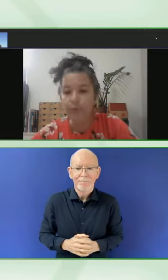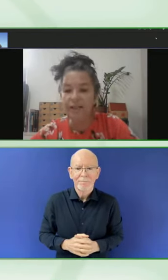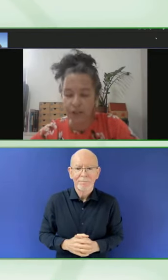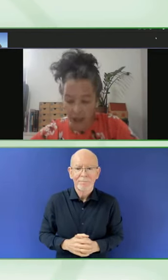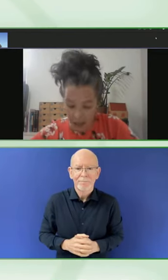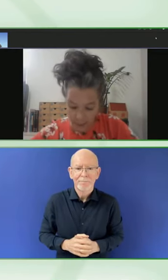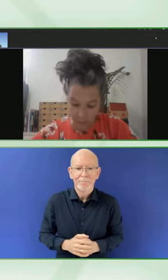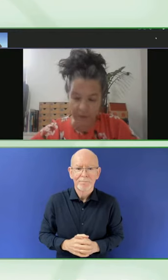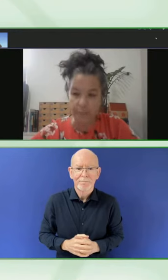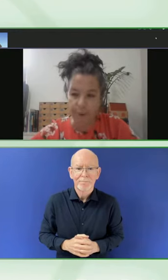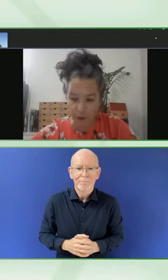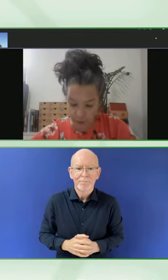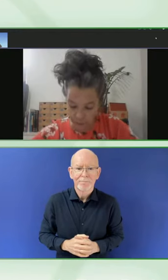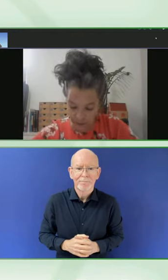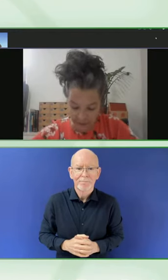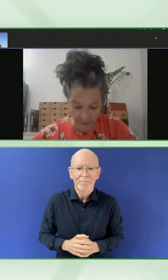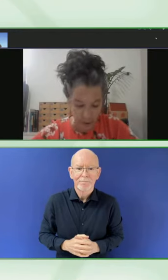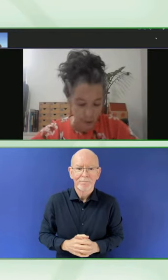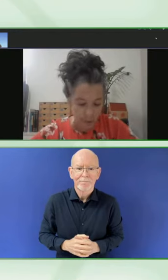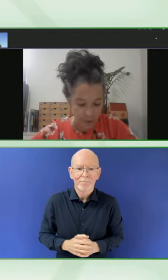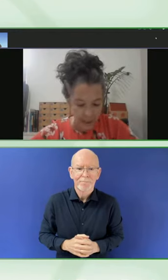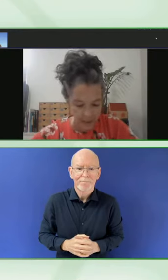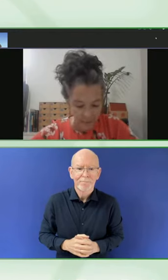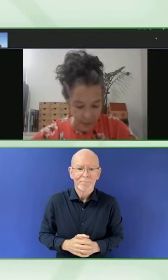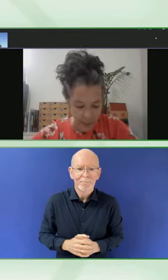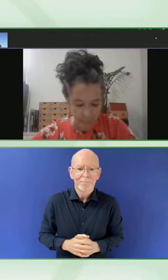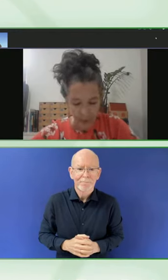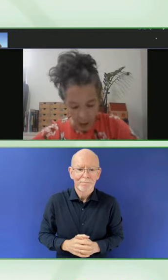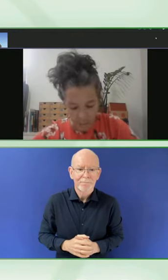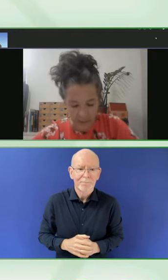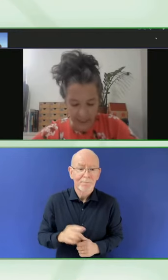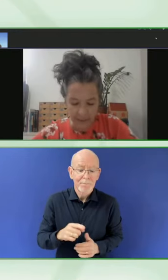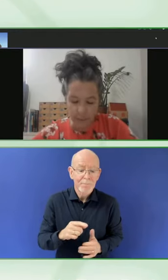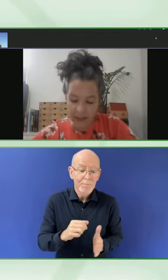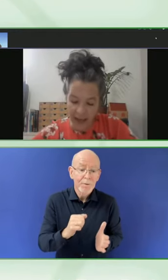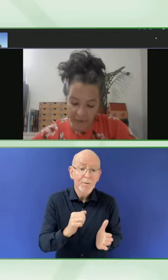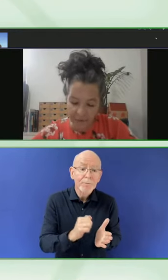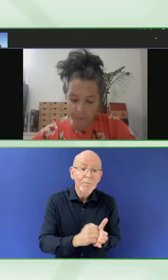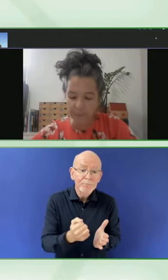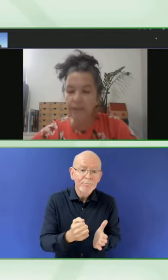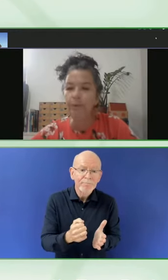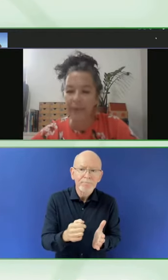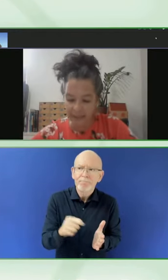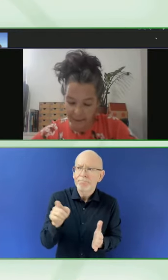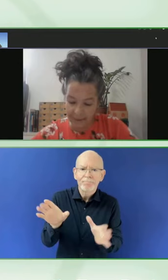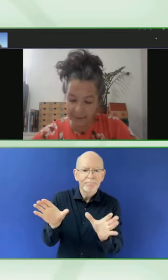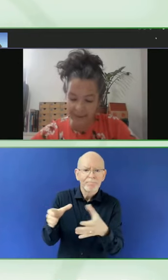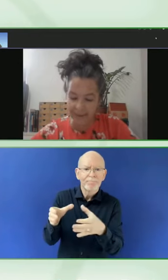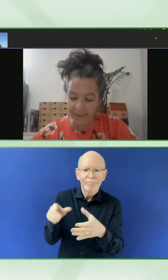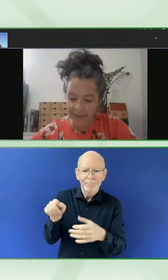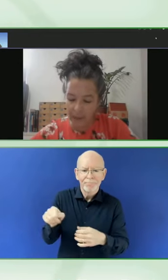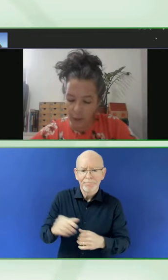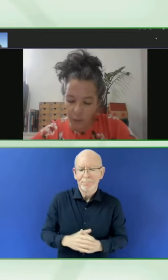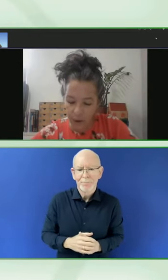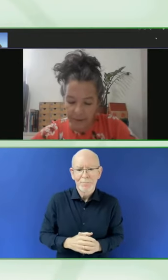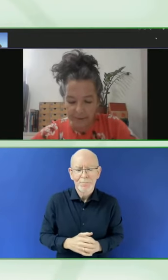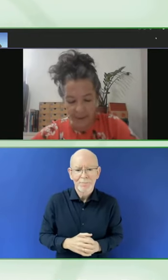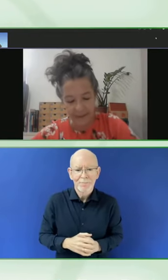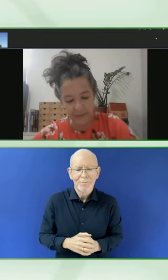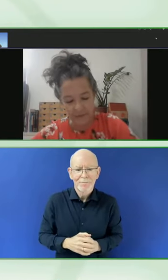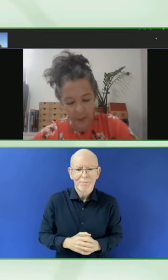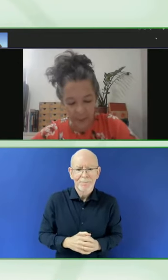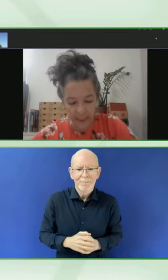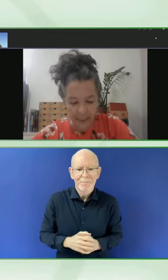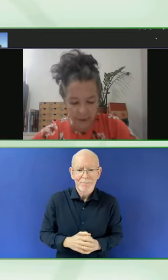Read to a Child in Portuguese. We are very proud that we have been rated this award